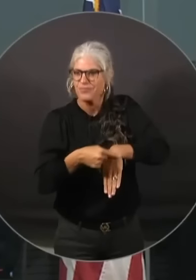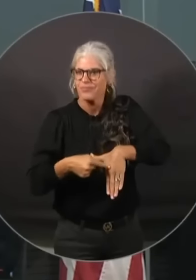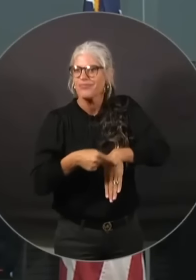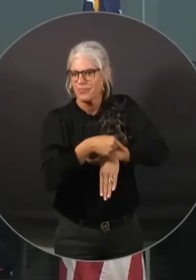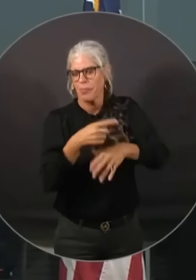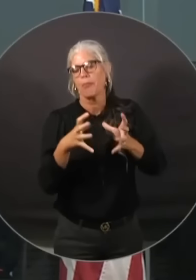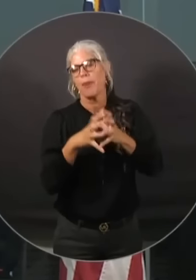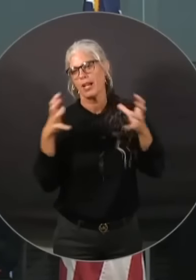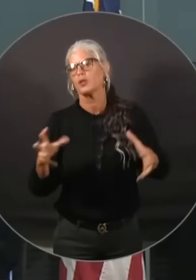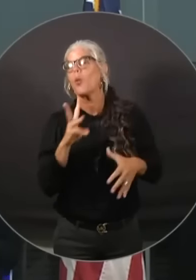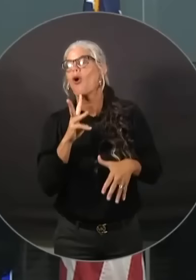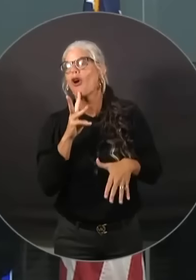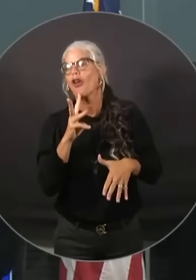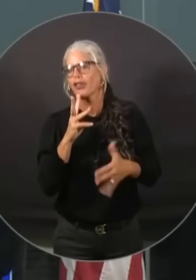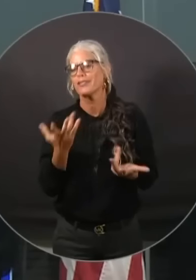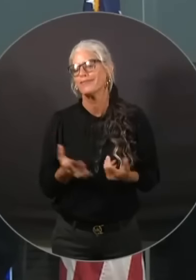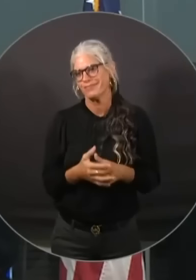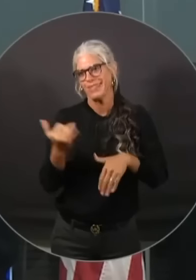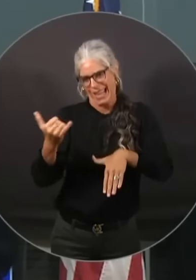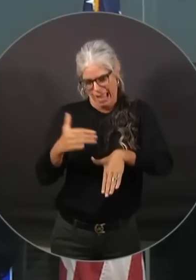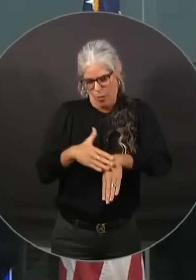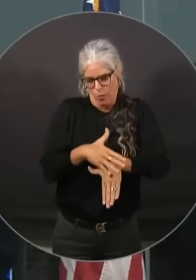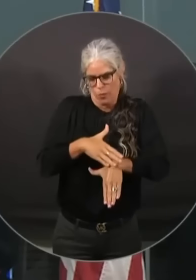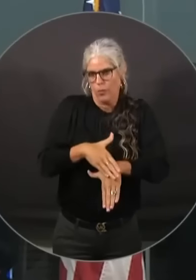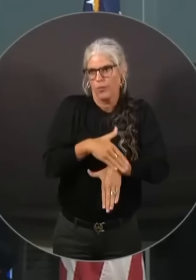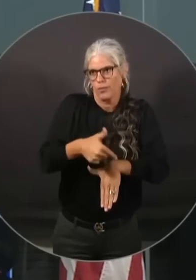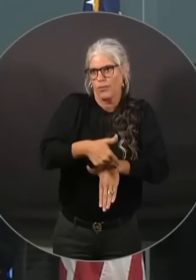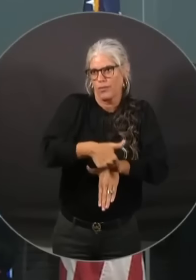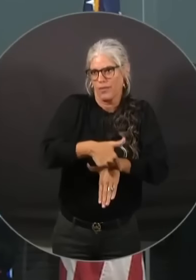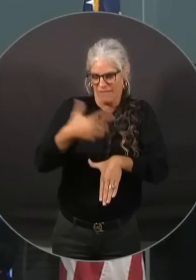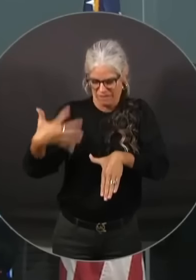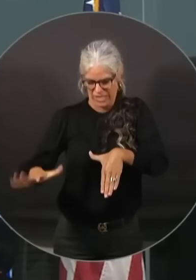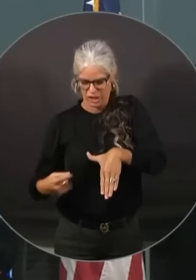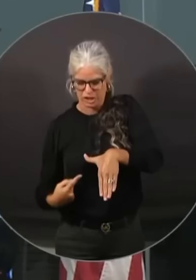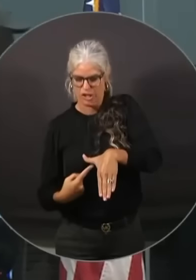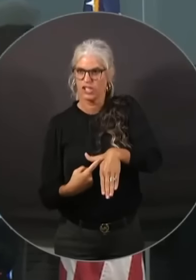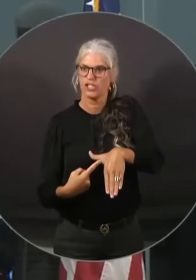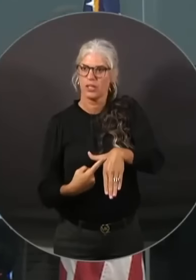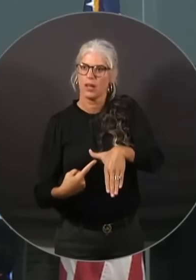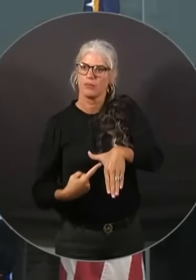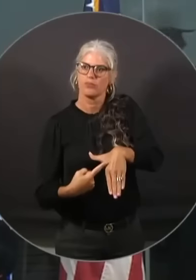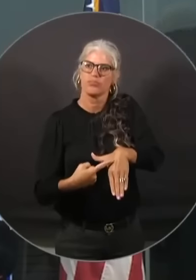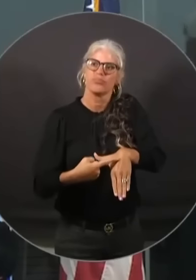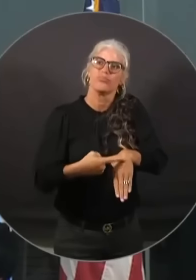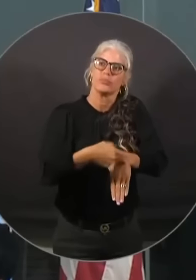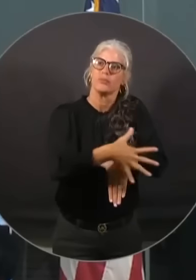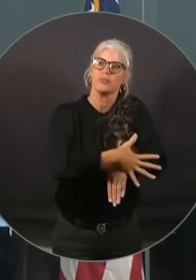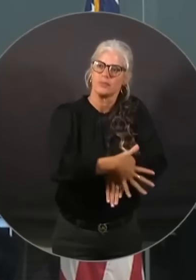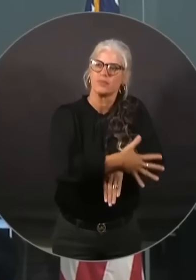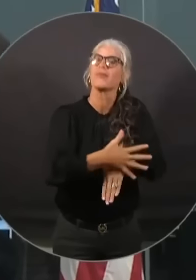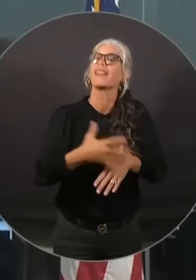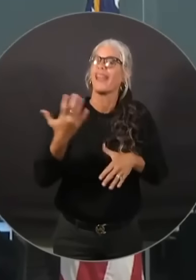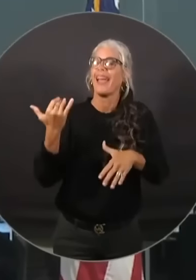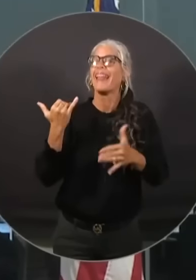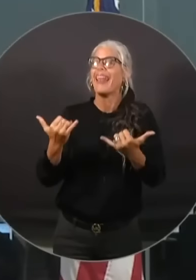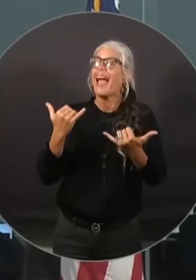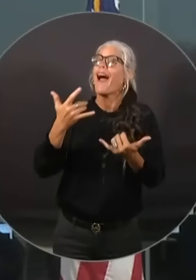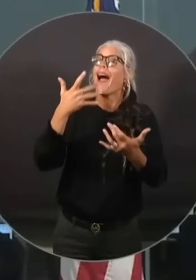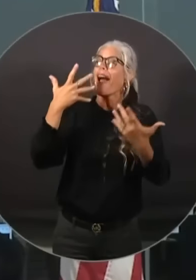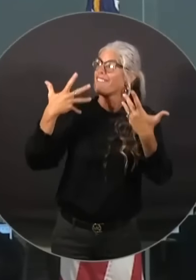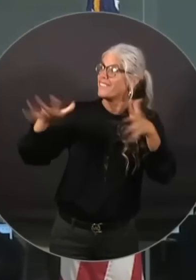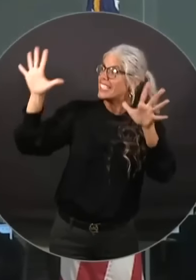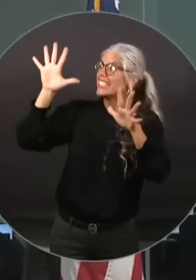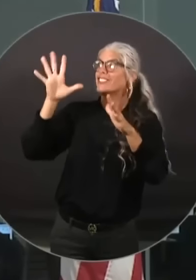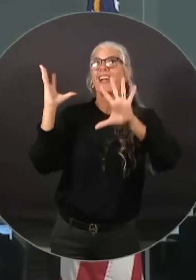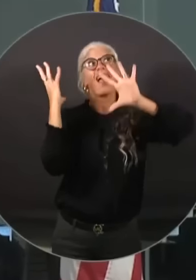in real time as the storm passes you but then there's going to be after effects from this storm uh you're going to continue to see some